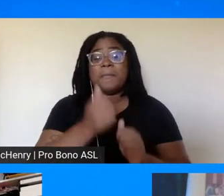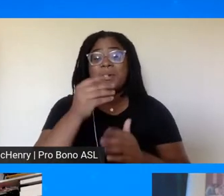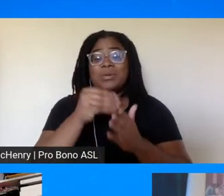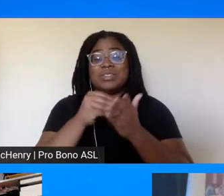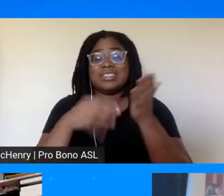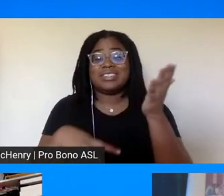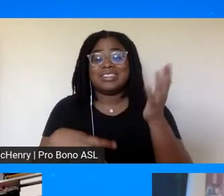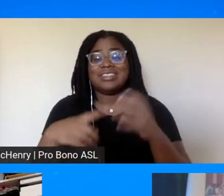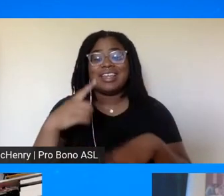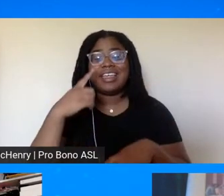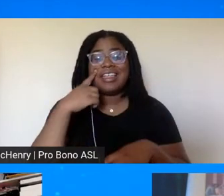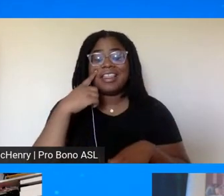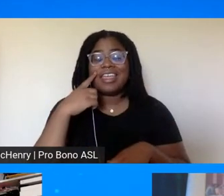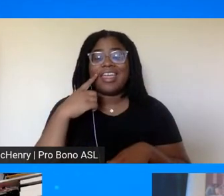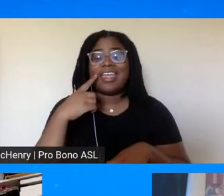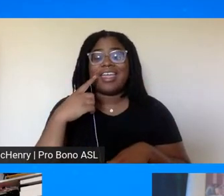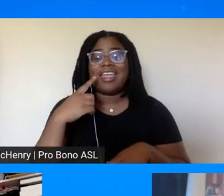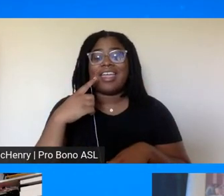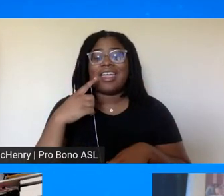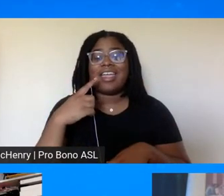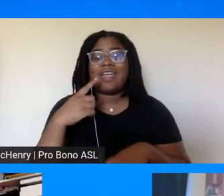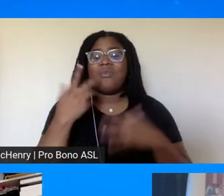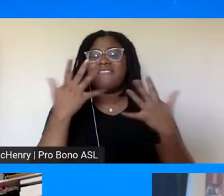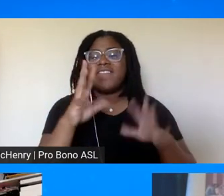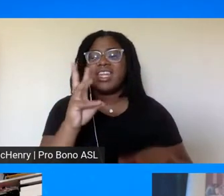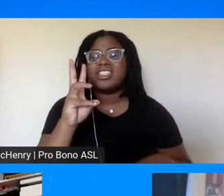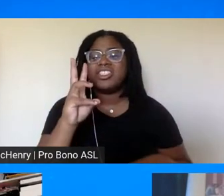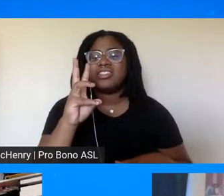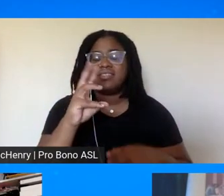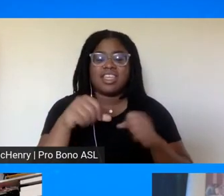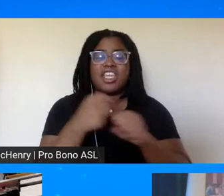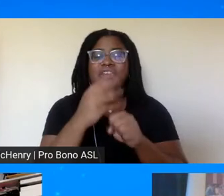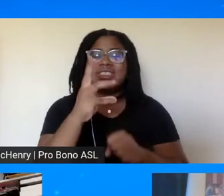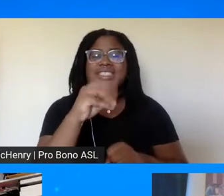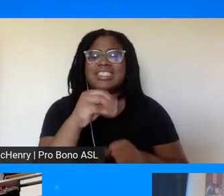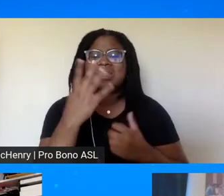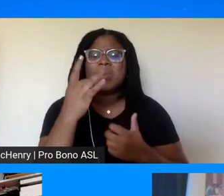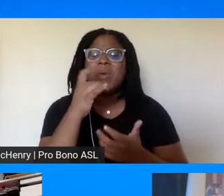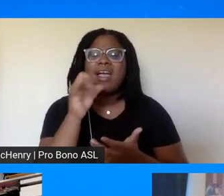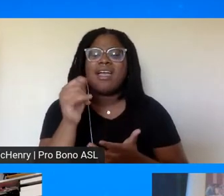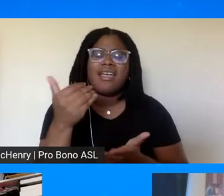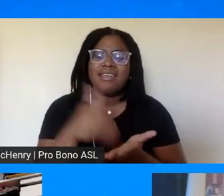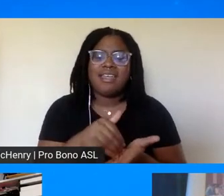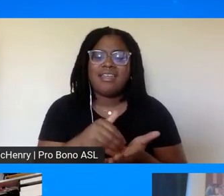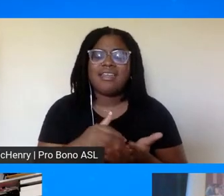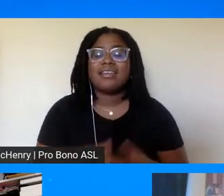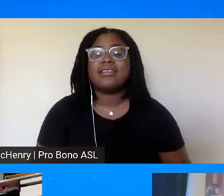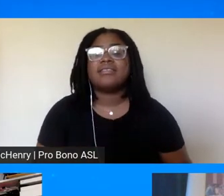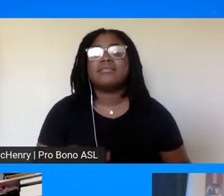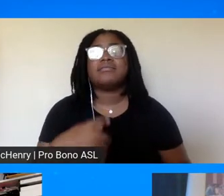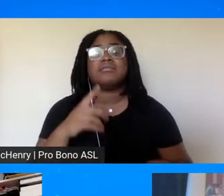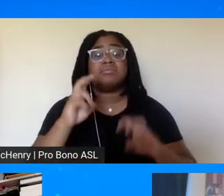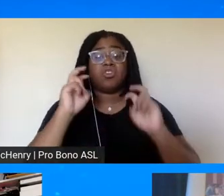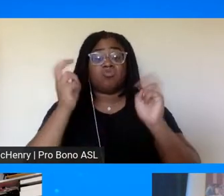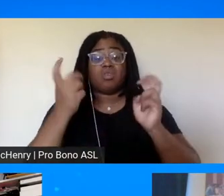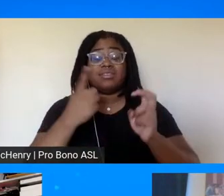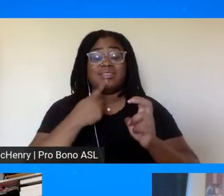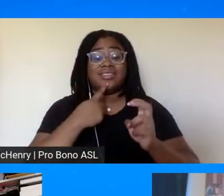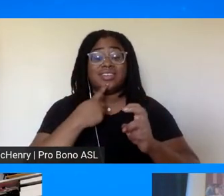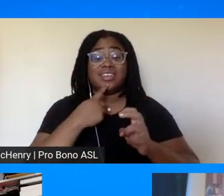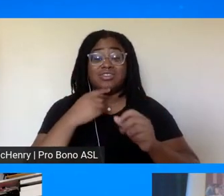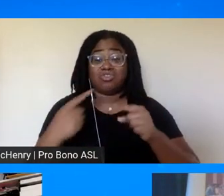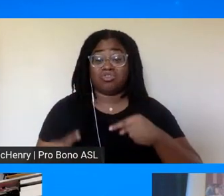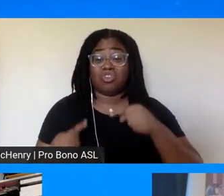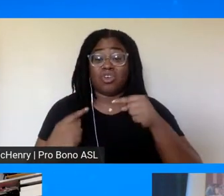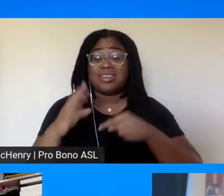things in the sixties and why we got to go over and do it again. But Mrs. King, uh, had a quote that said, struggle is a never ending process.